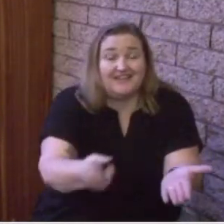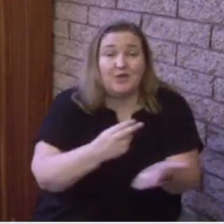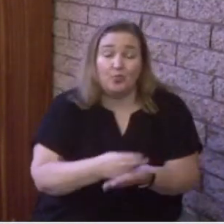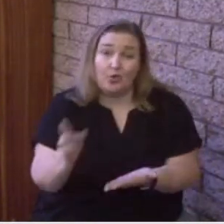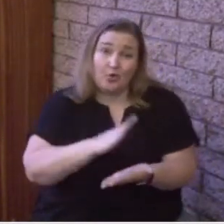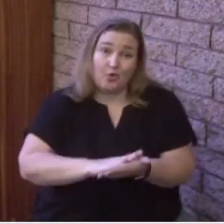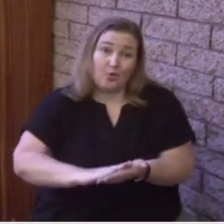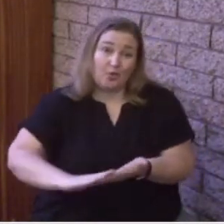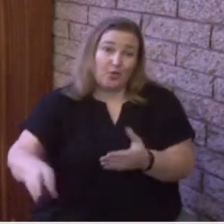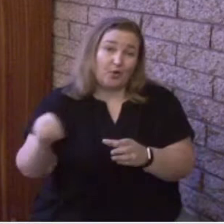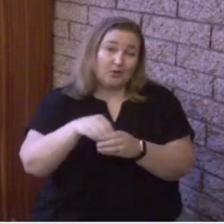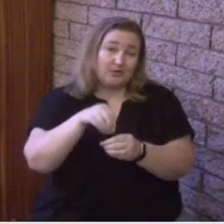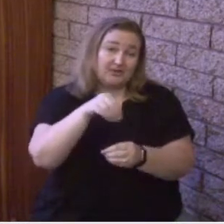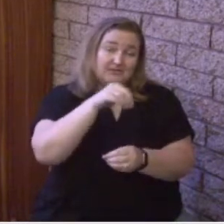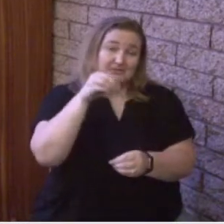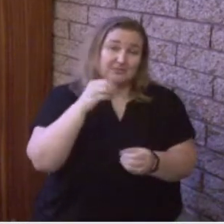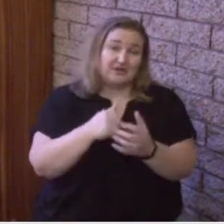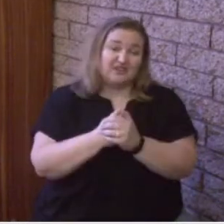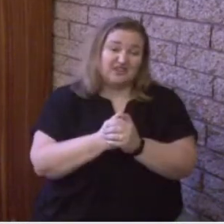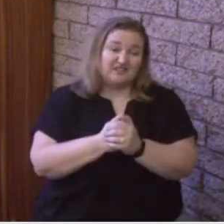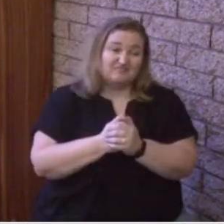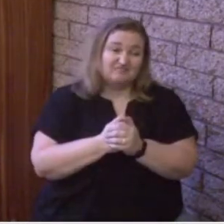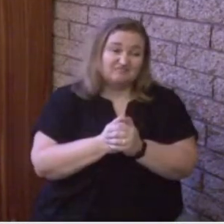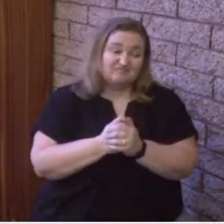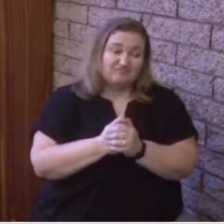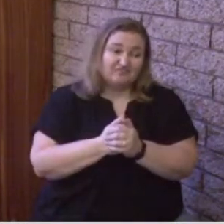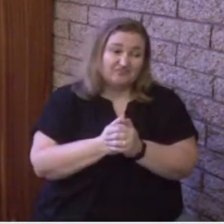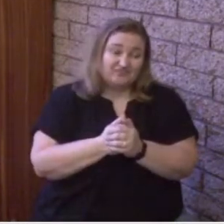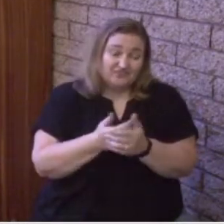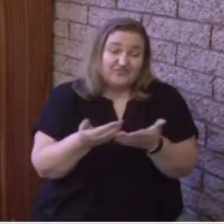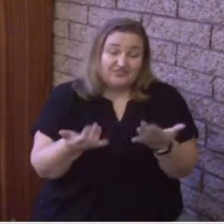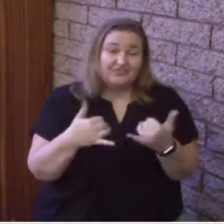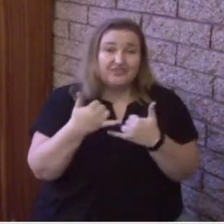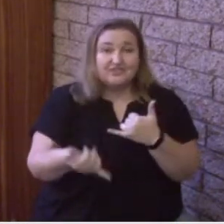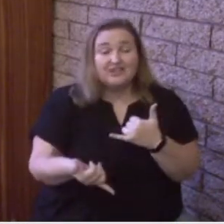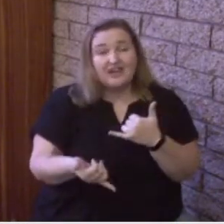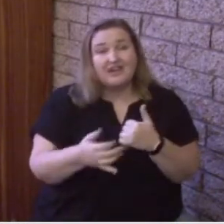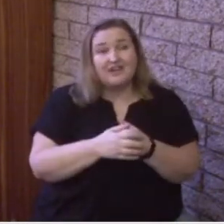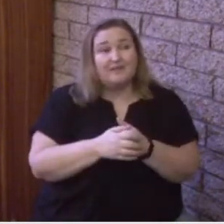the Son of God, to remain on earth.